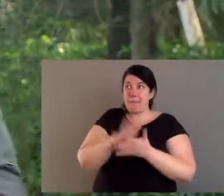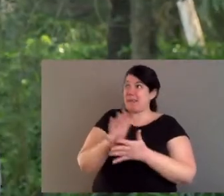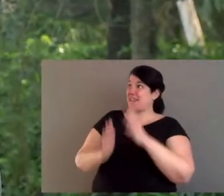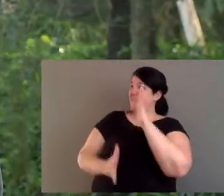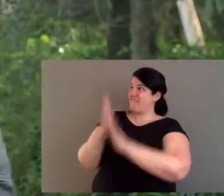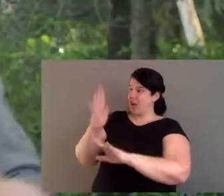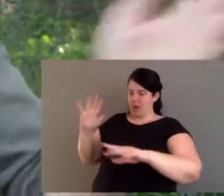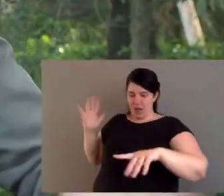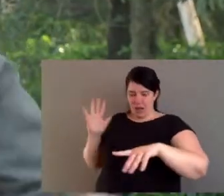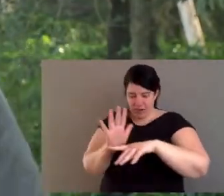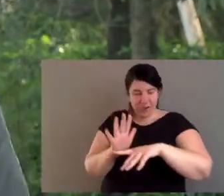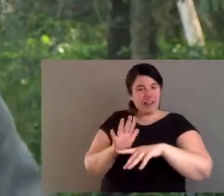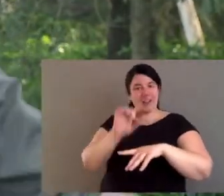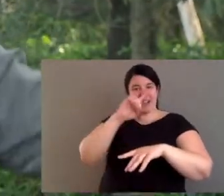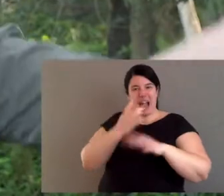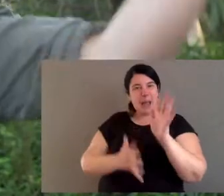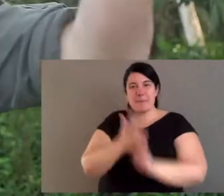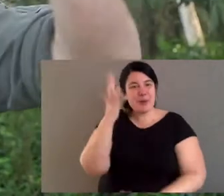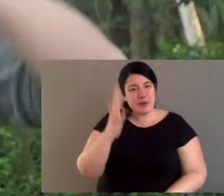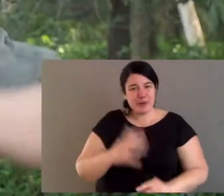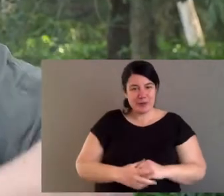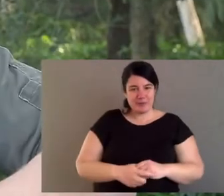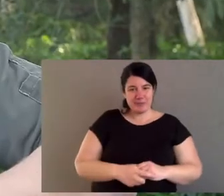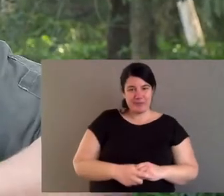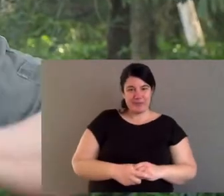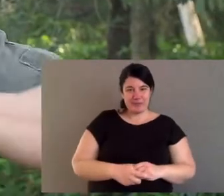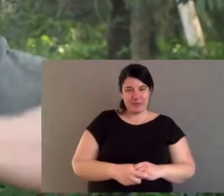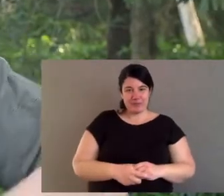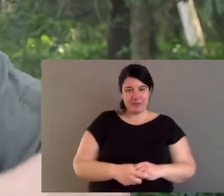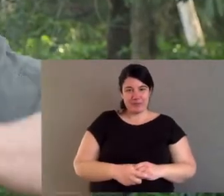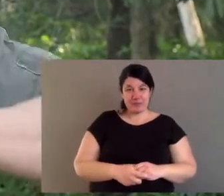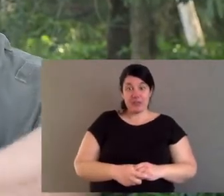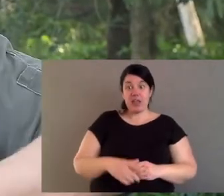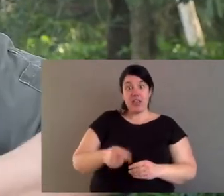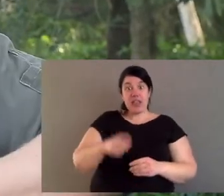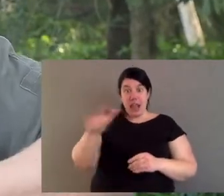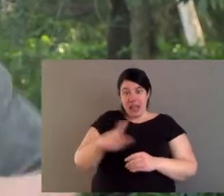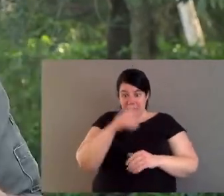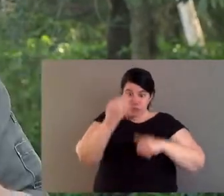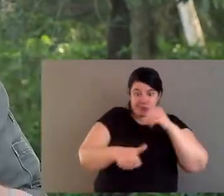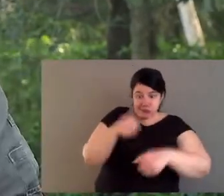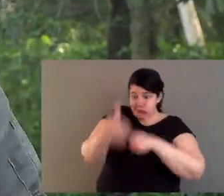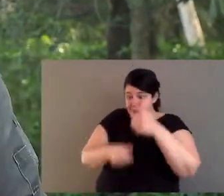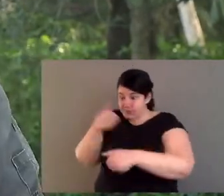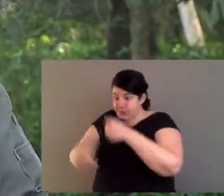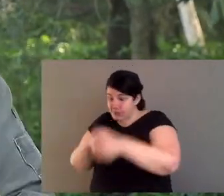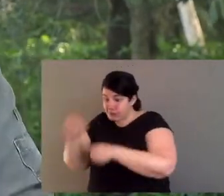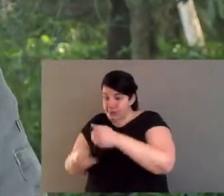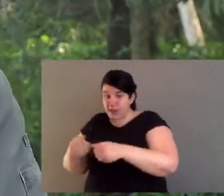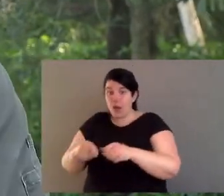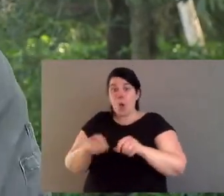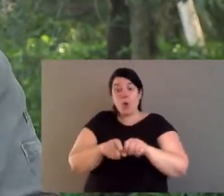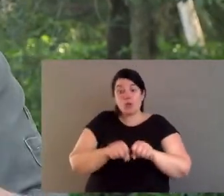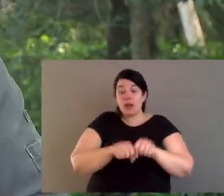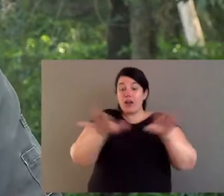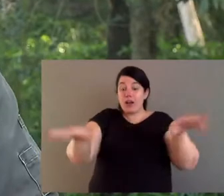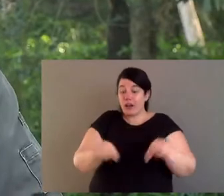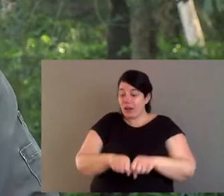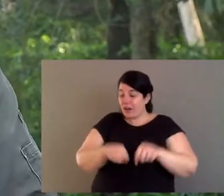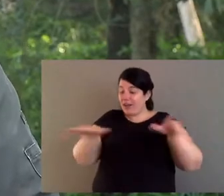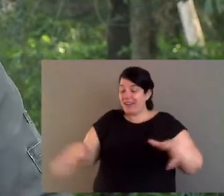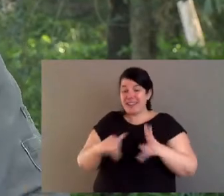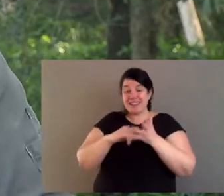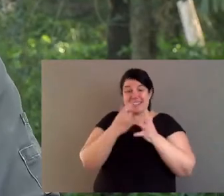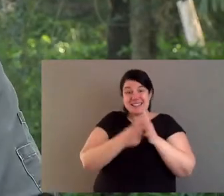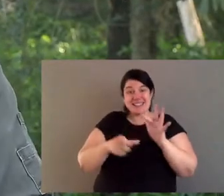sticks into dirt, it's reducing the fire load, the fuel for the fire. Now, not only do they reduce fire load,